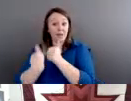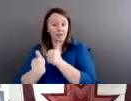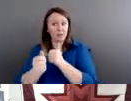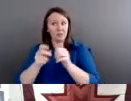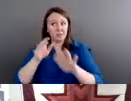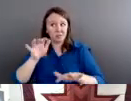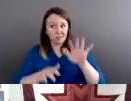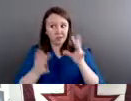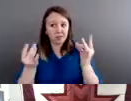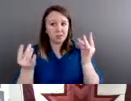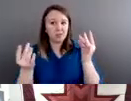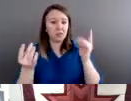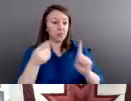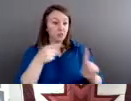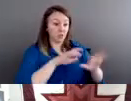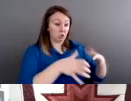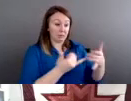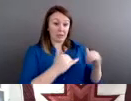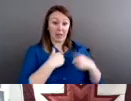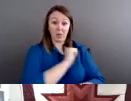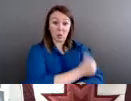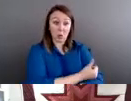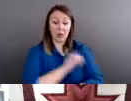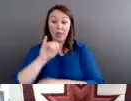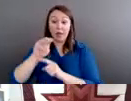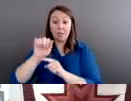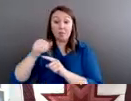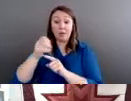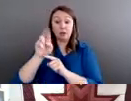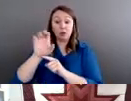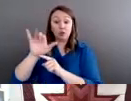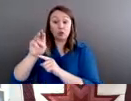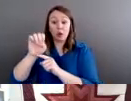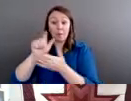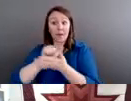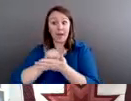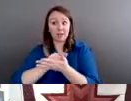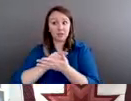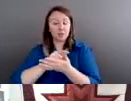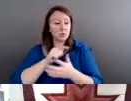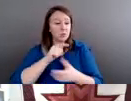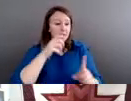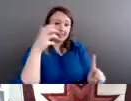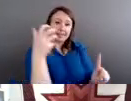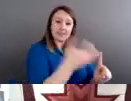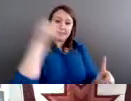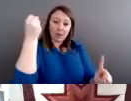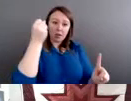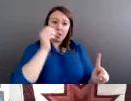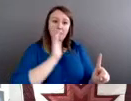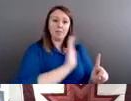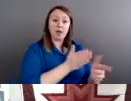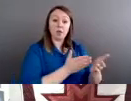Did the Major Crimes Act strip the tribes of the sovereign right to prosecute